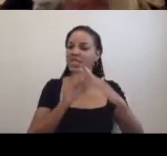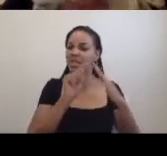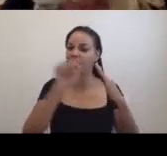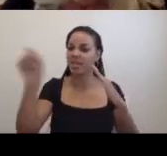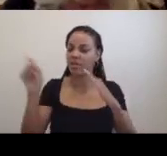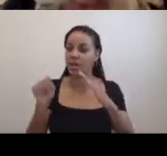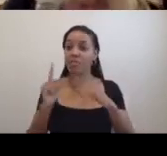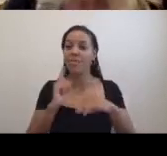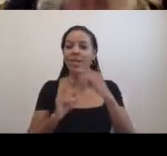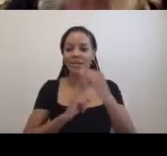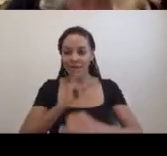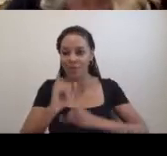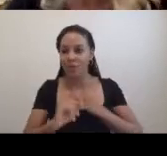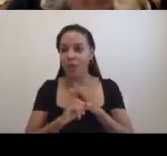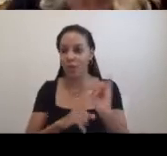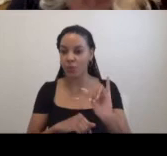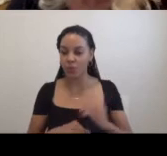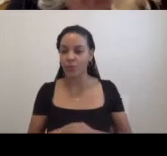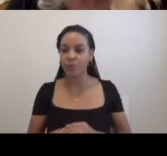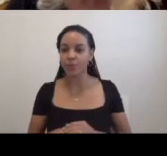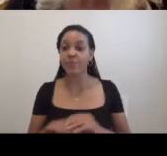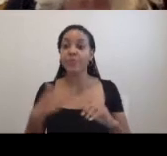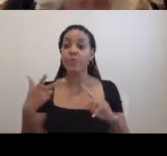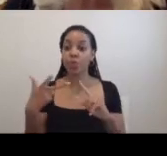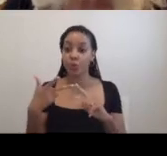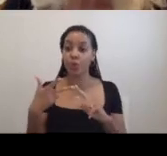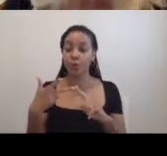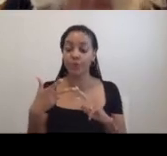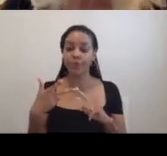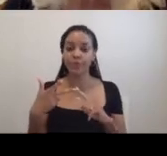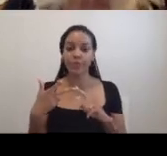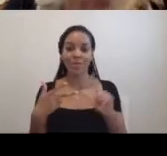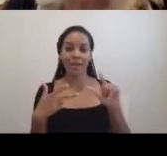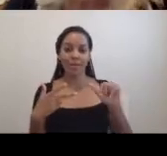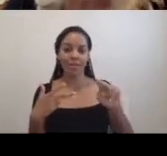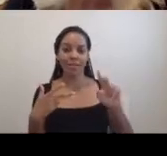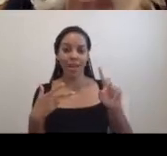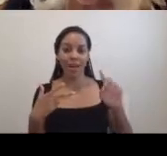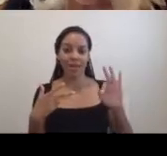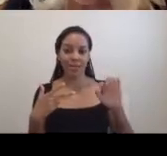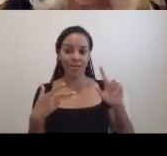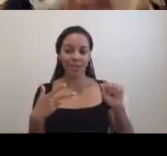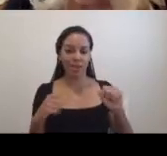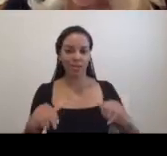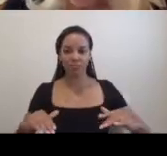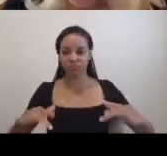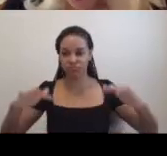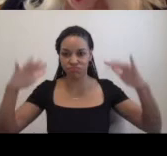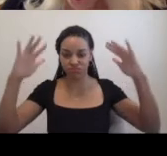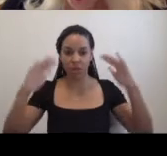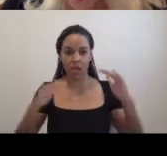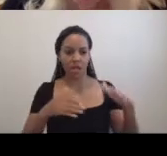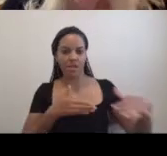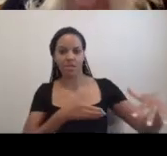internationally. Three, landfills. Sites for public